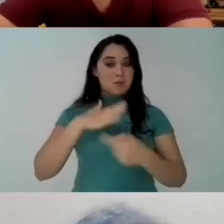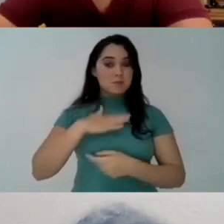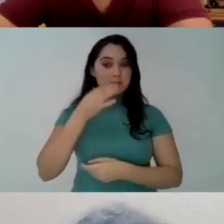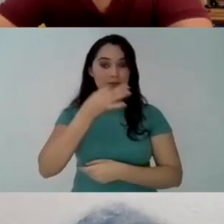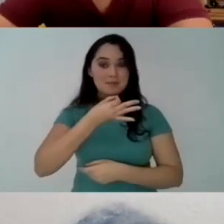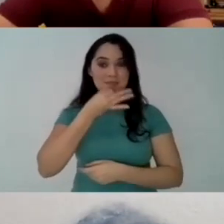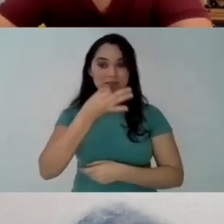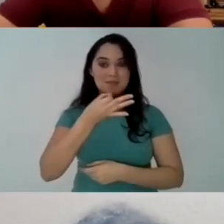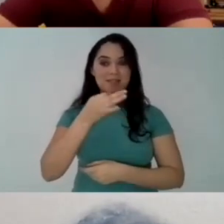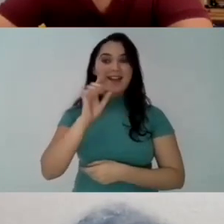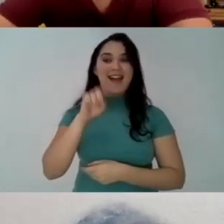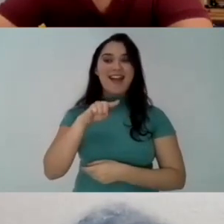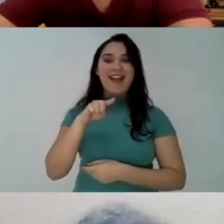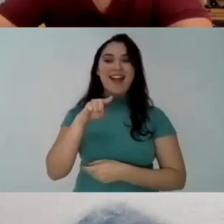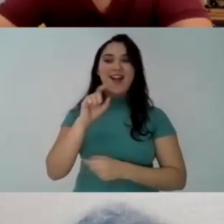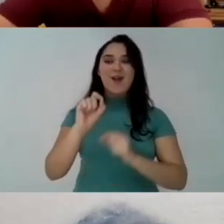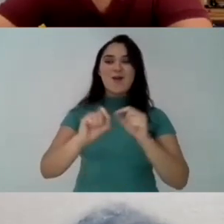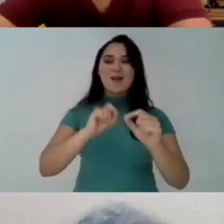Well, Vinicius